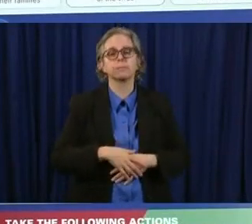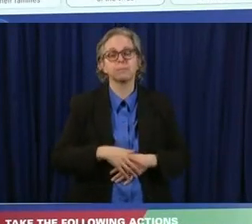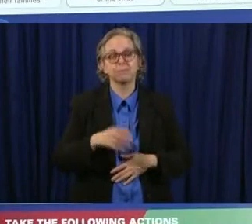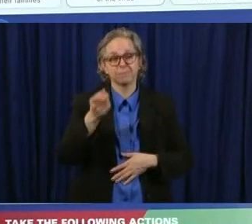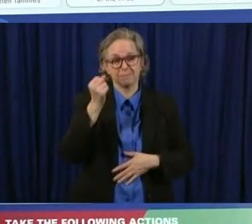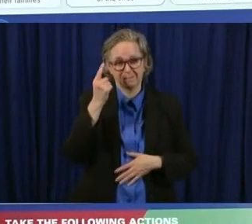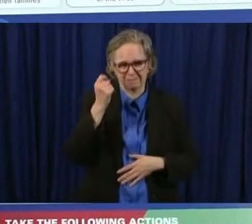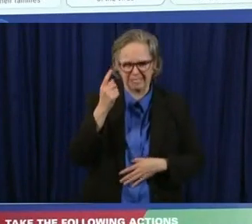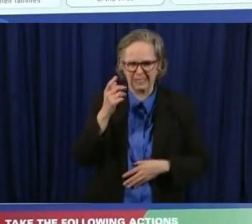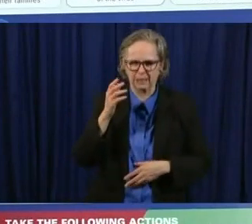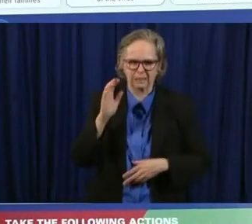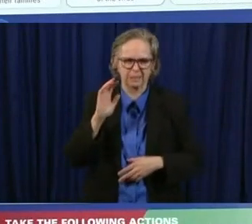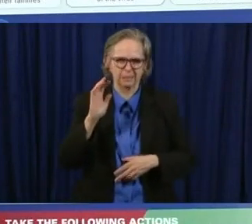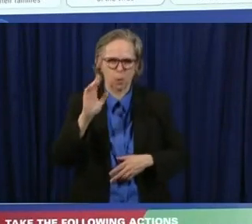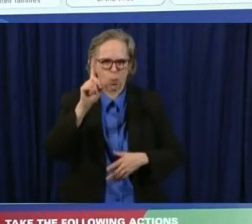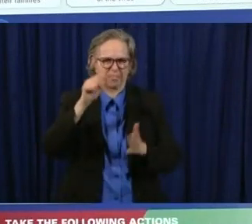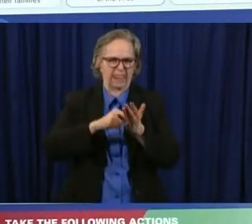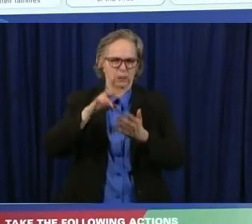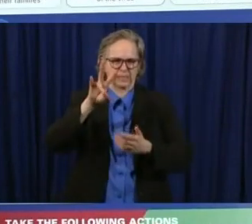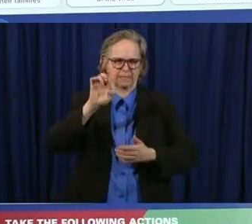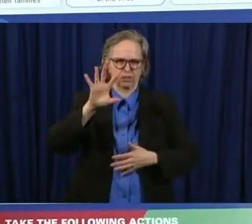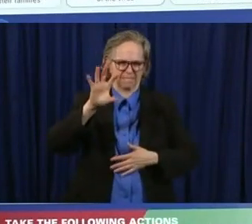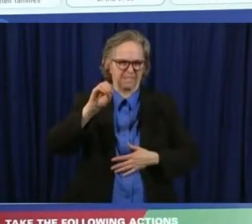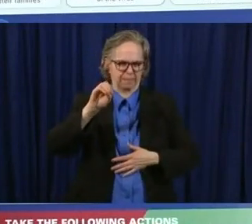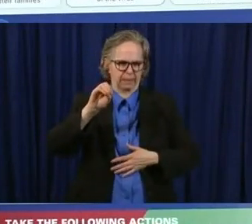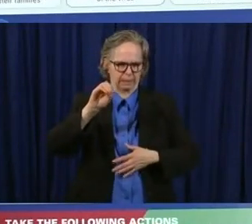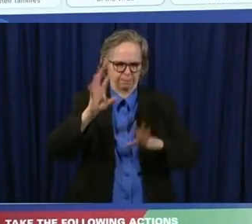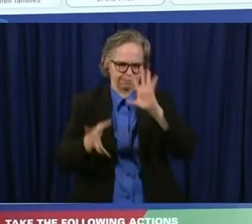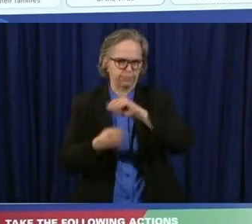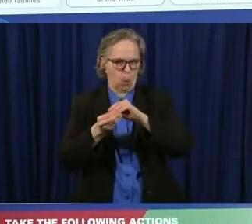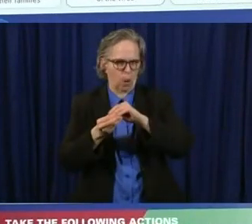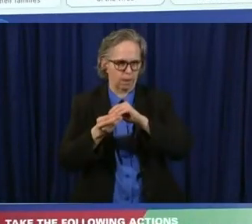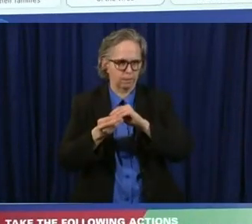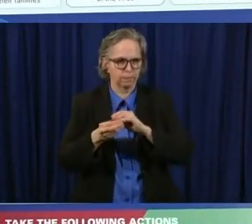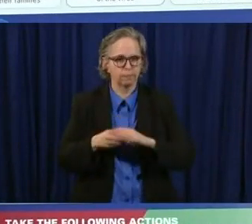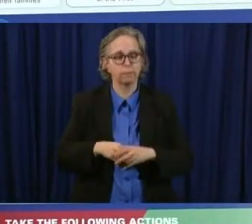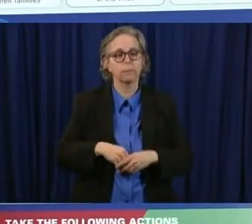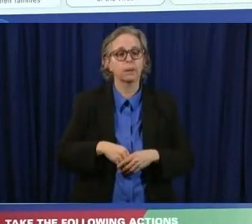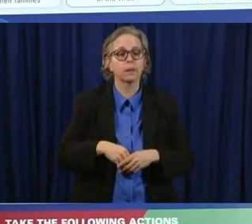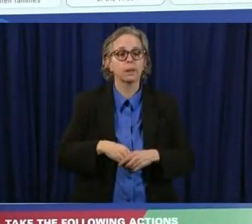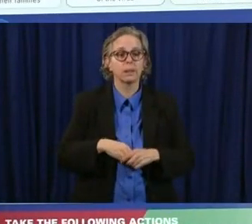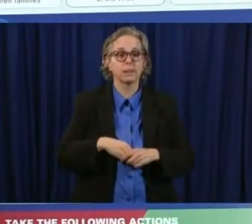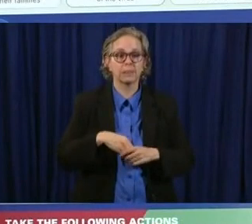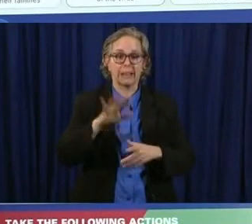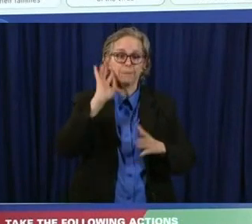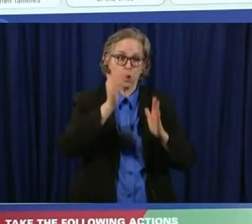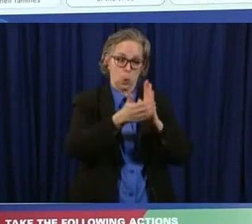where the 1750 uh will come from as far as the skill set